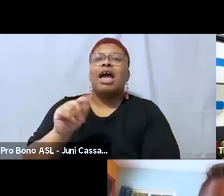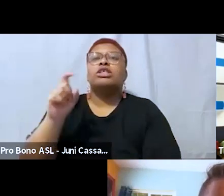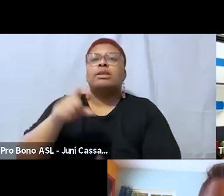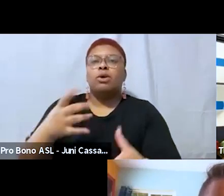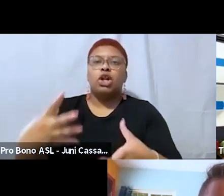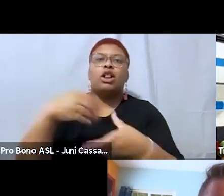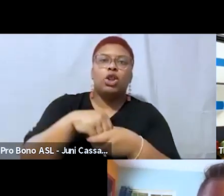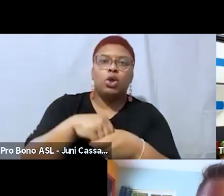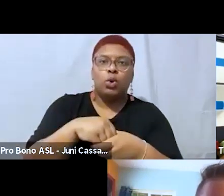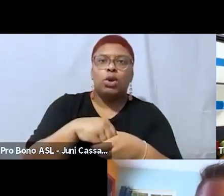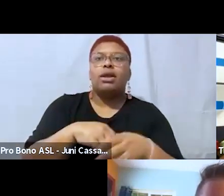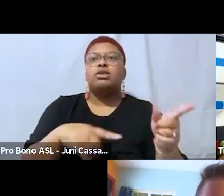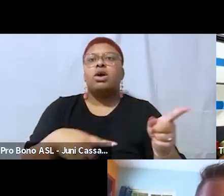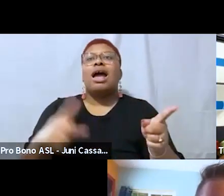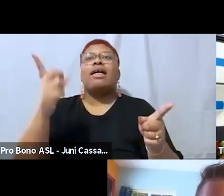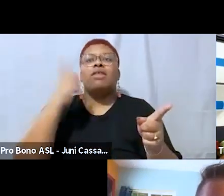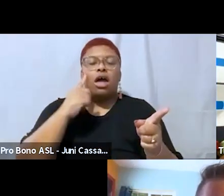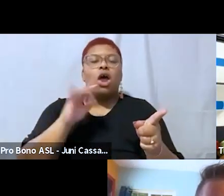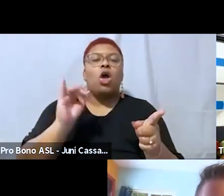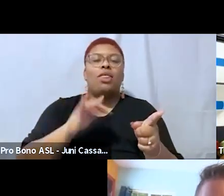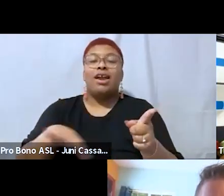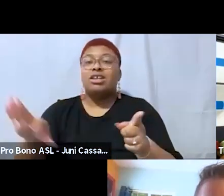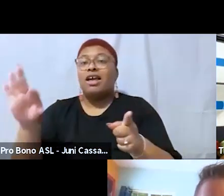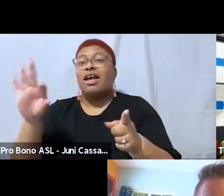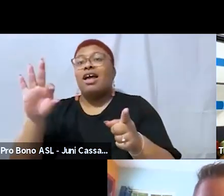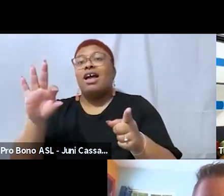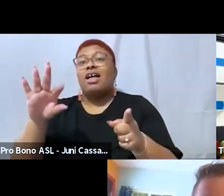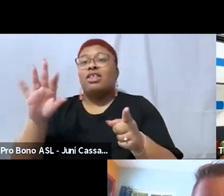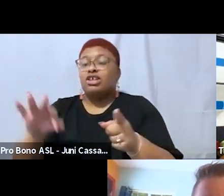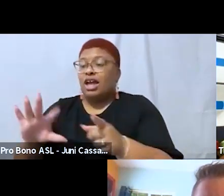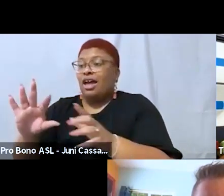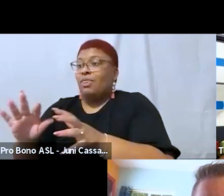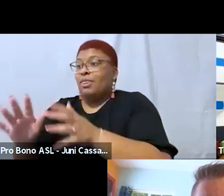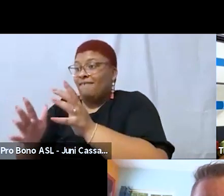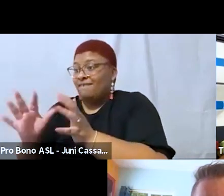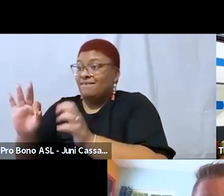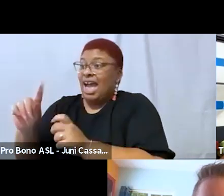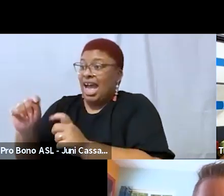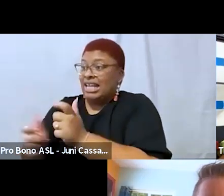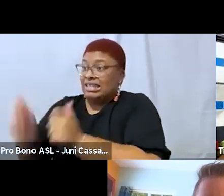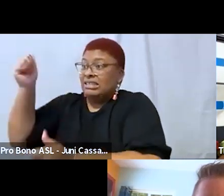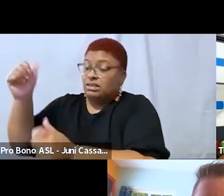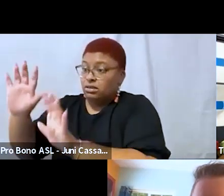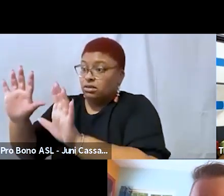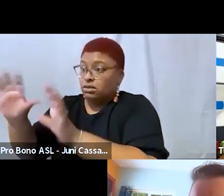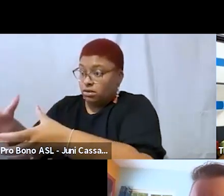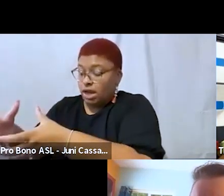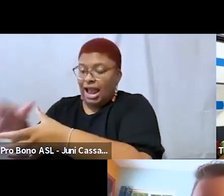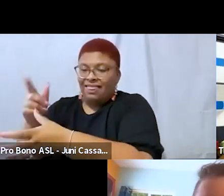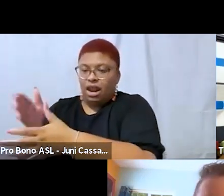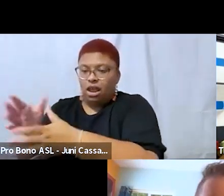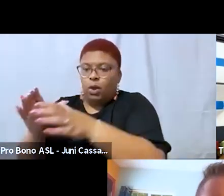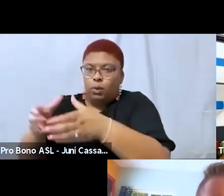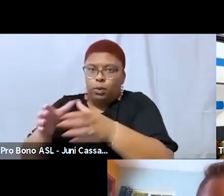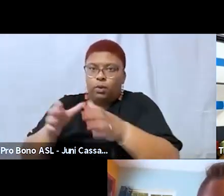as there's a fattest of the fats you know and then there's a group that's below them and there's that's below them and and so i understand your frustration